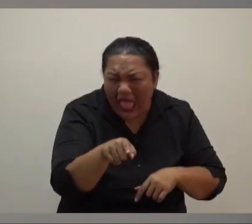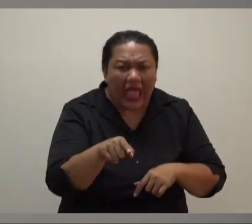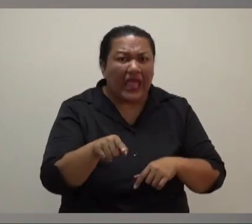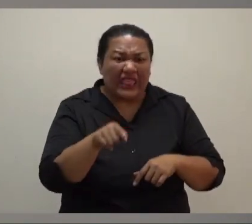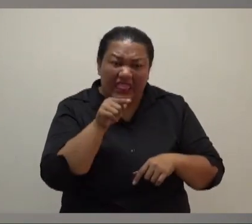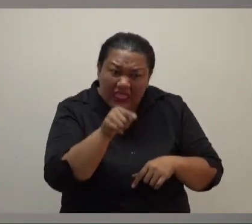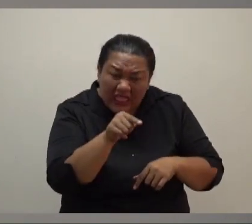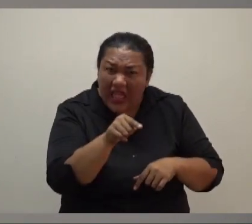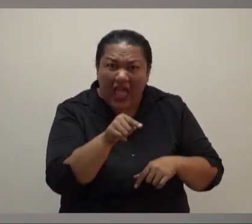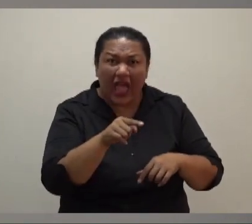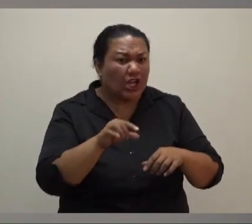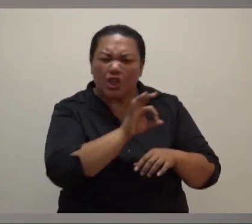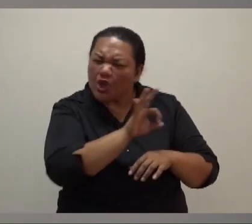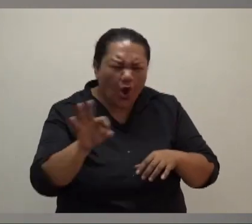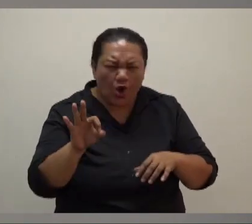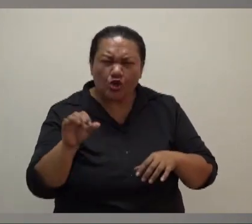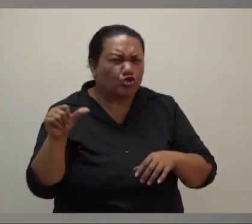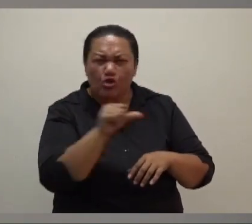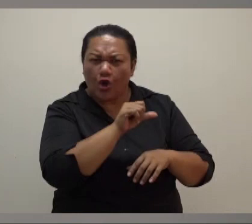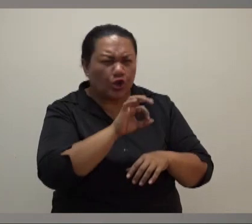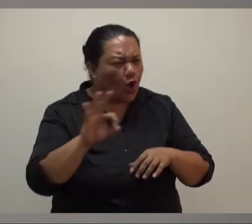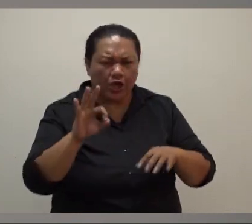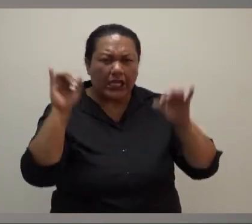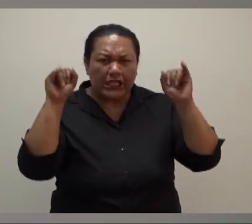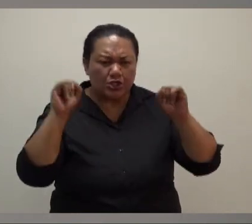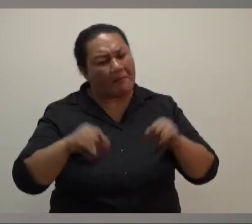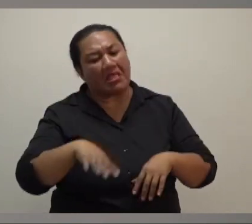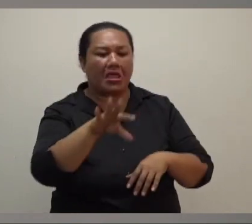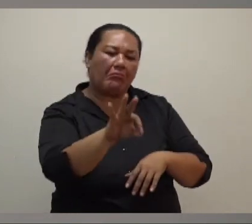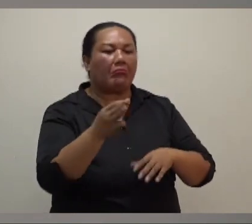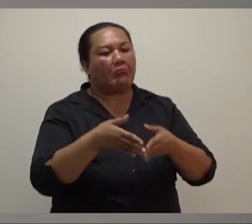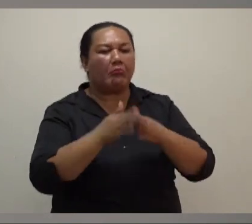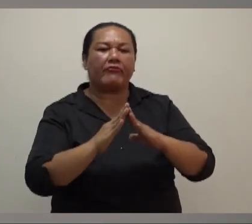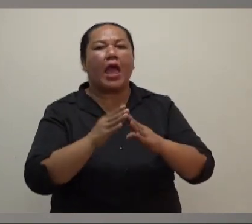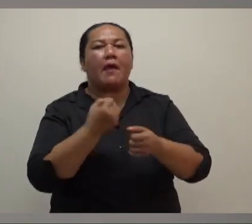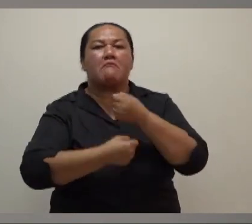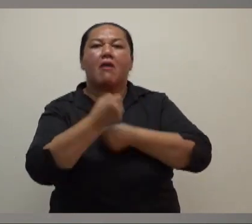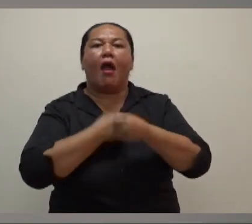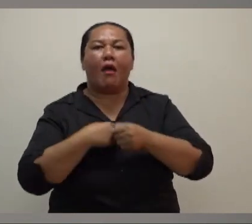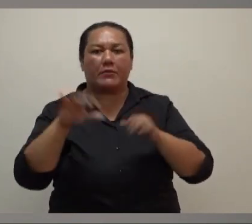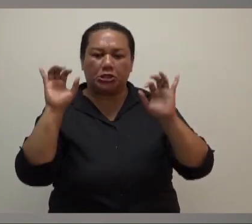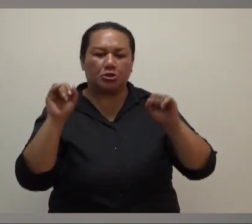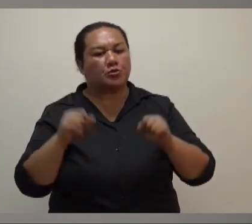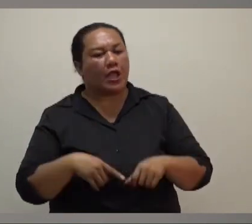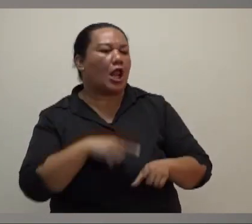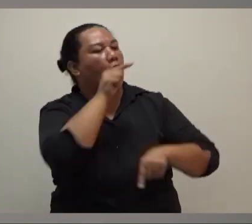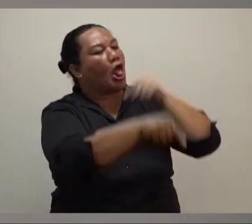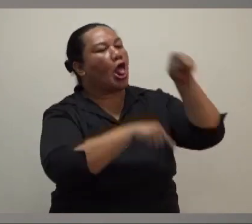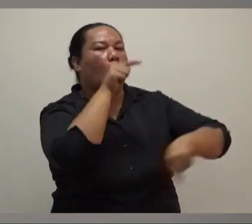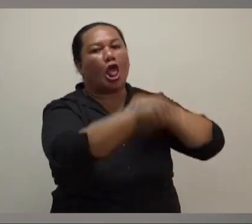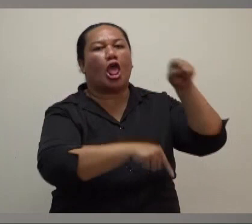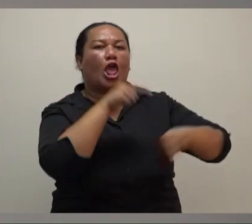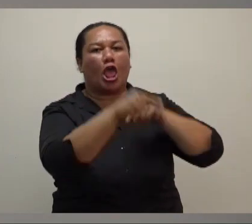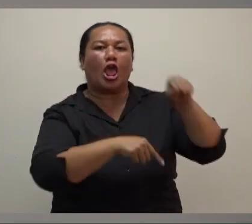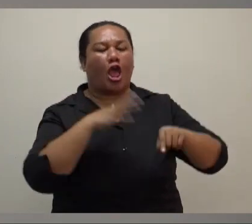bank. That's precisely what's happening. It's not a holistic look at what's happening in the country, the socioeconomic impact of it, the well-being of the